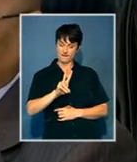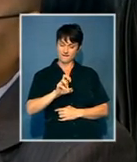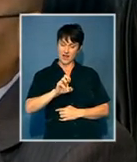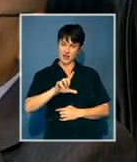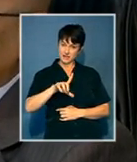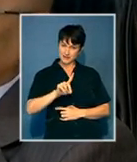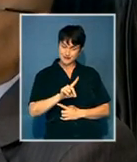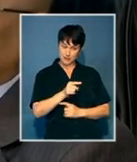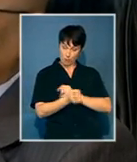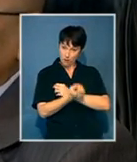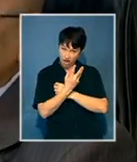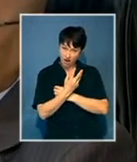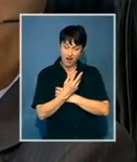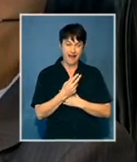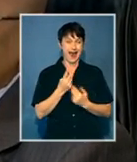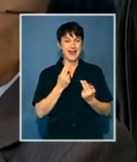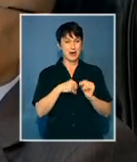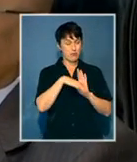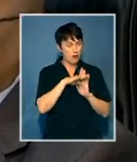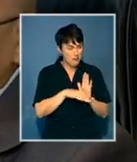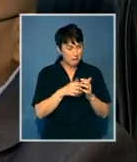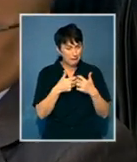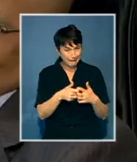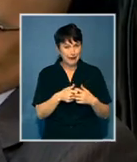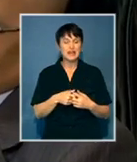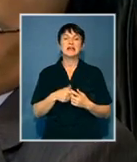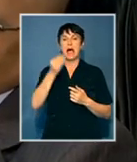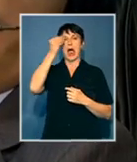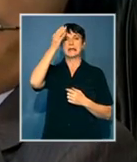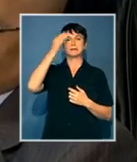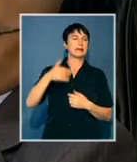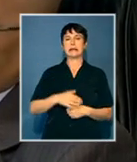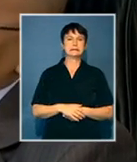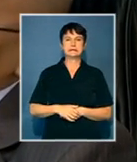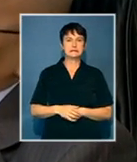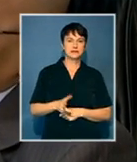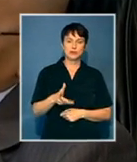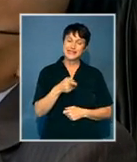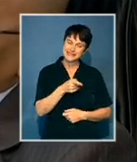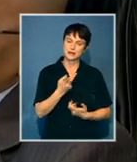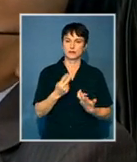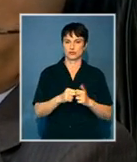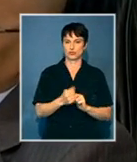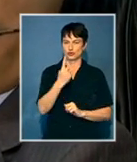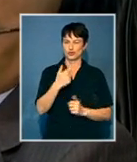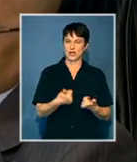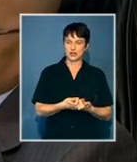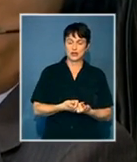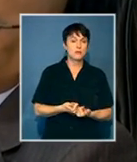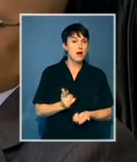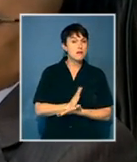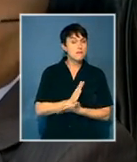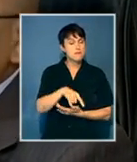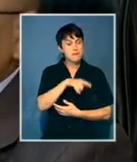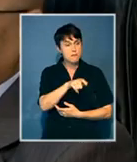a new program with all its challenges. That is also a challenge for us. But we have got some people that